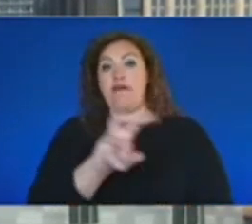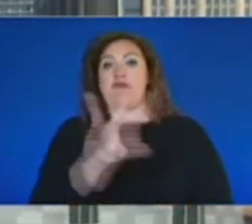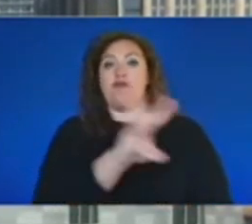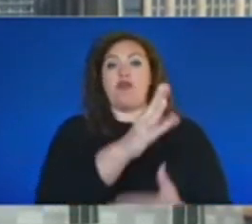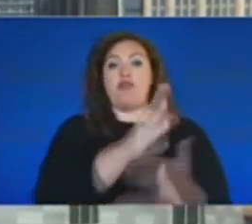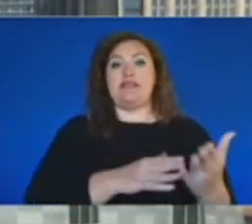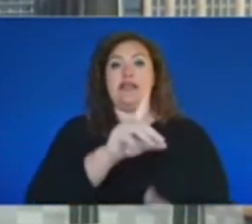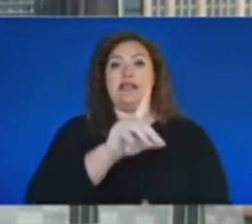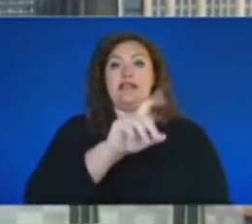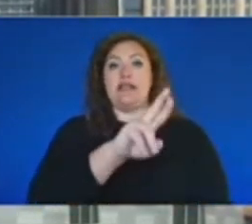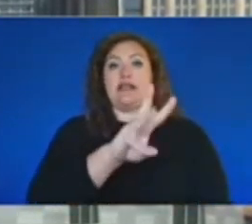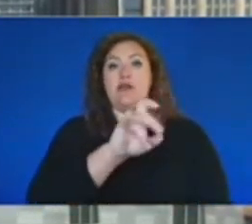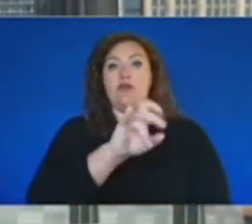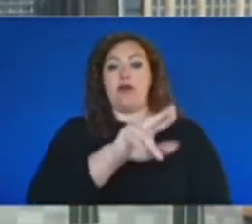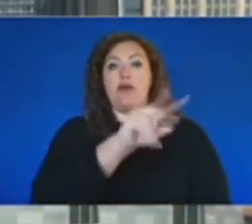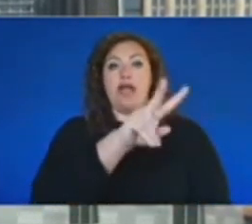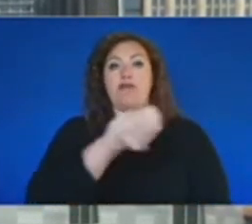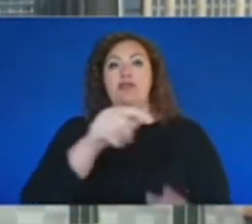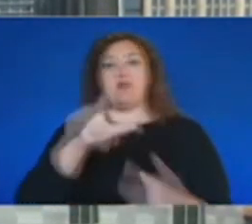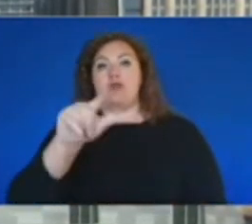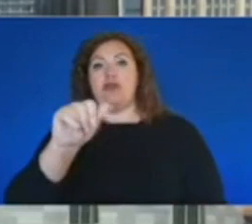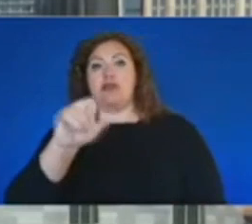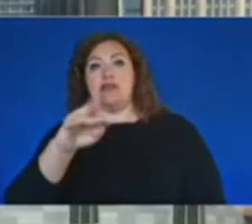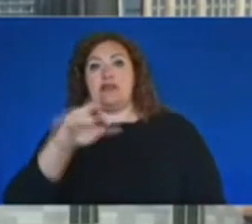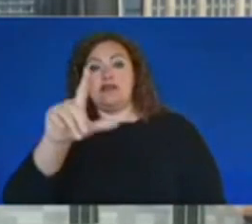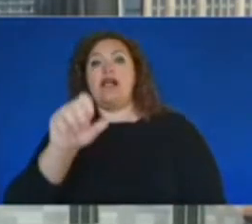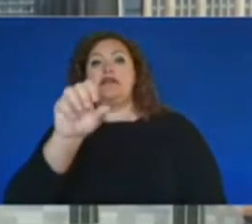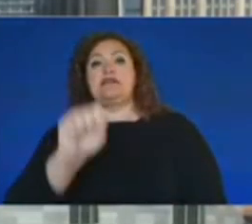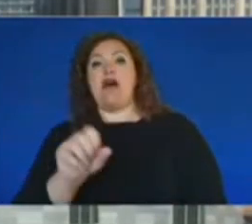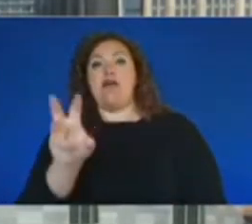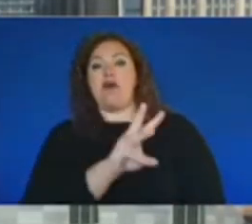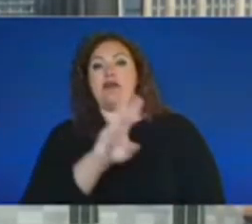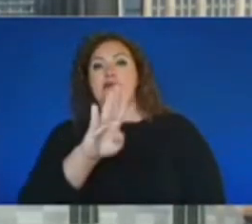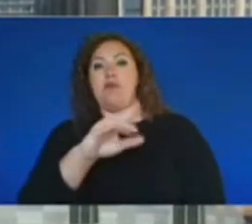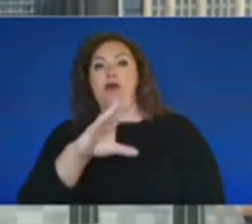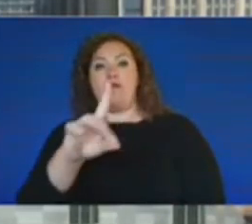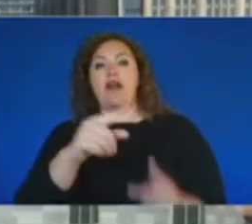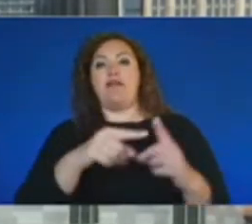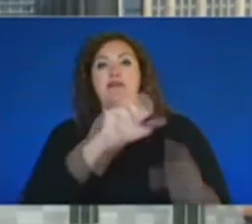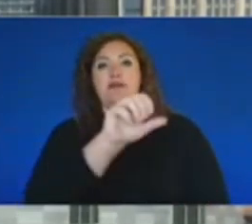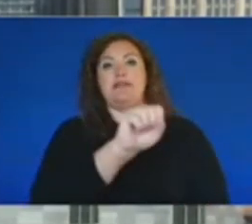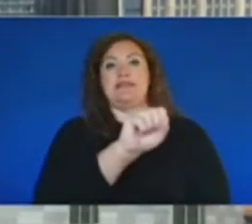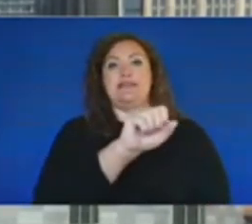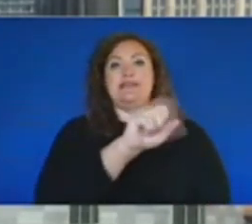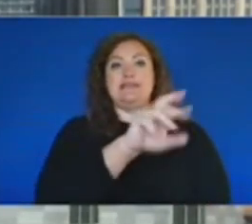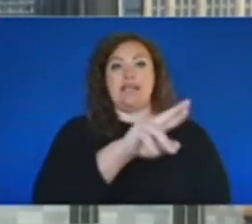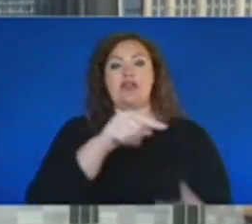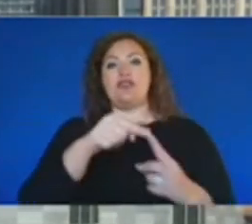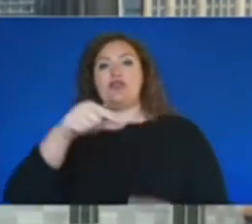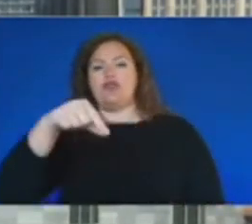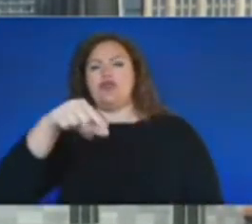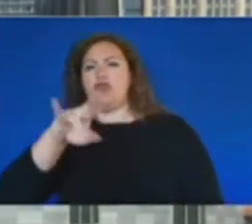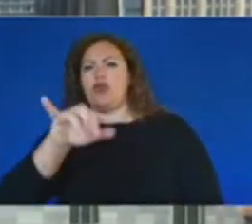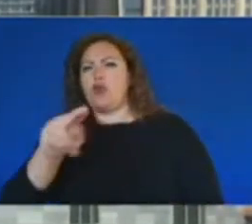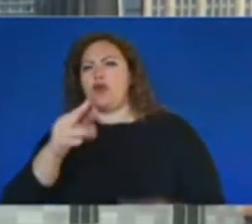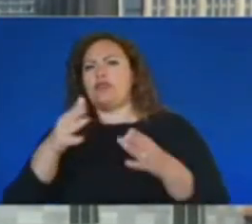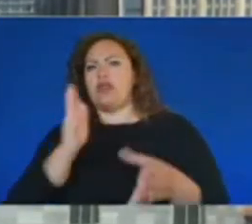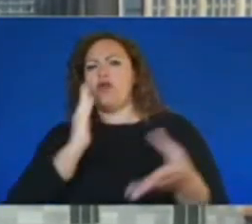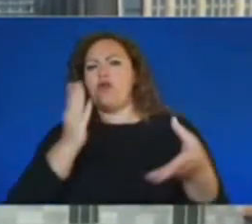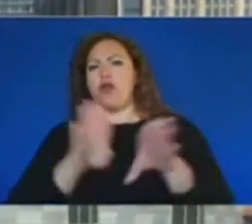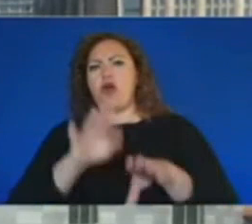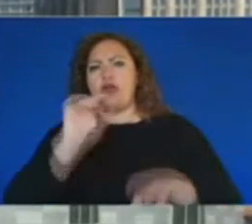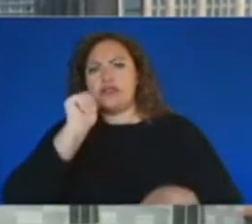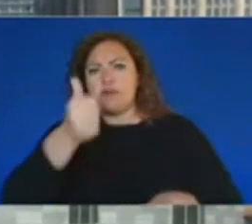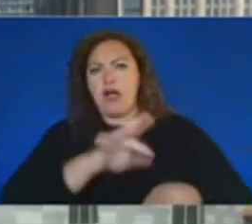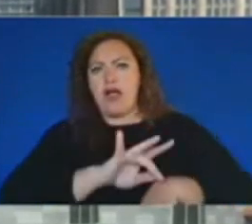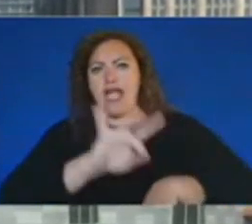Avenue to LaSalle Street and Southwest Boulevard from Senior Drive to Quentin Street will close tomorrow at 8 a.m. and